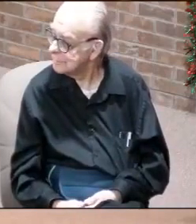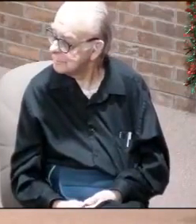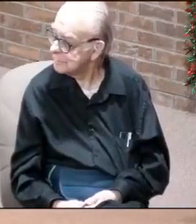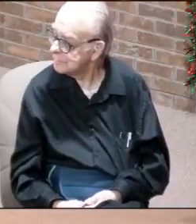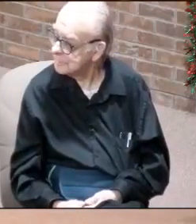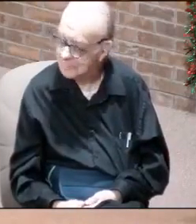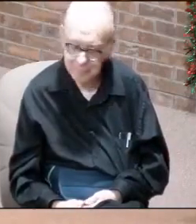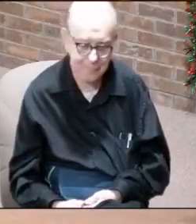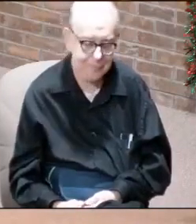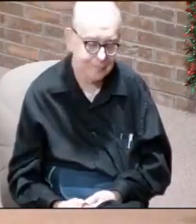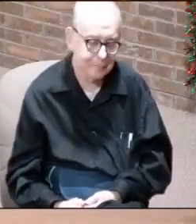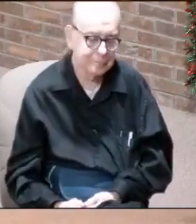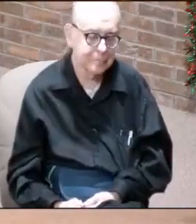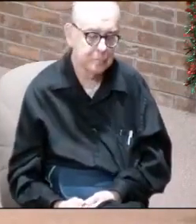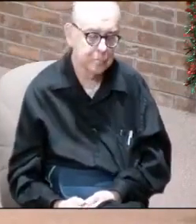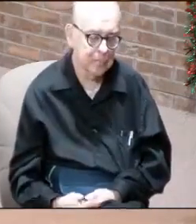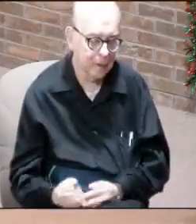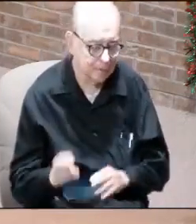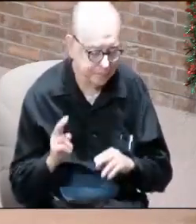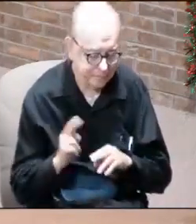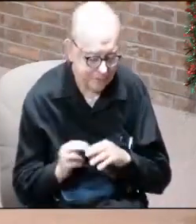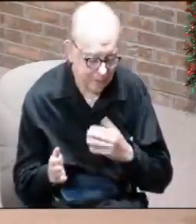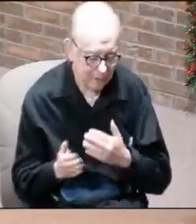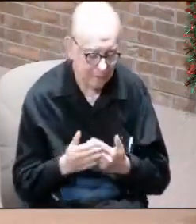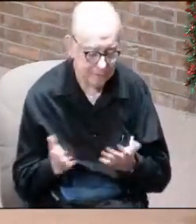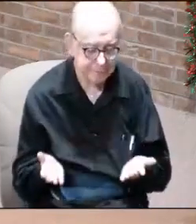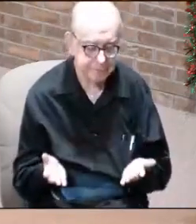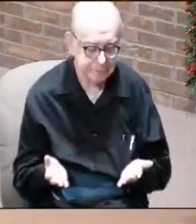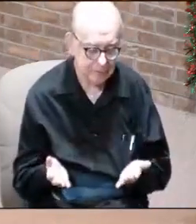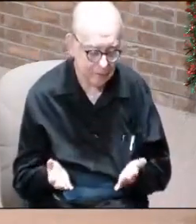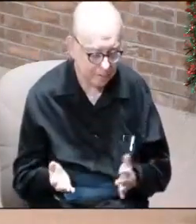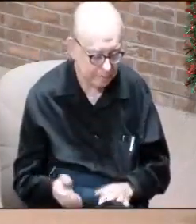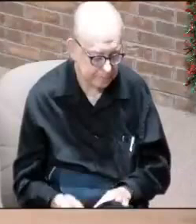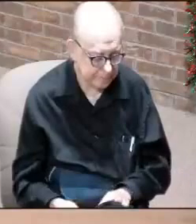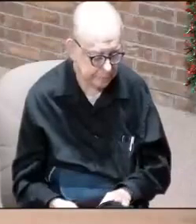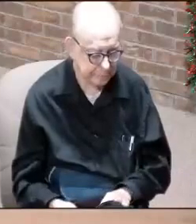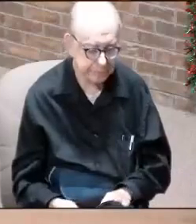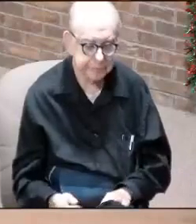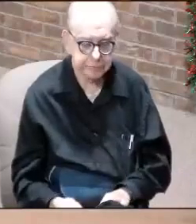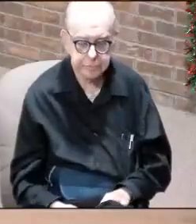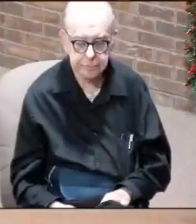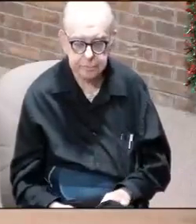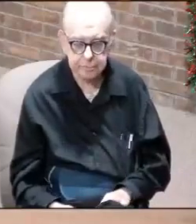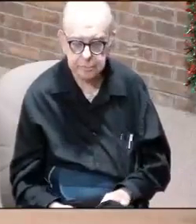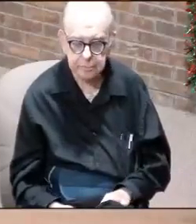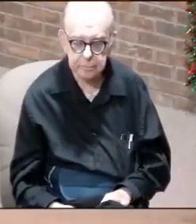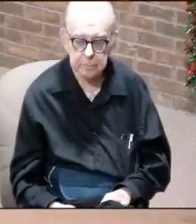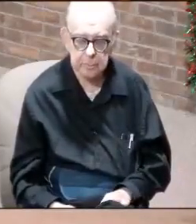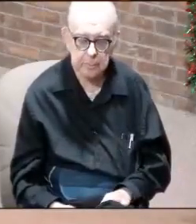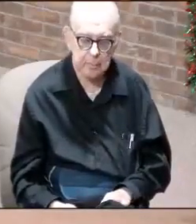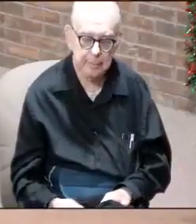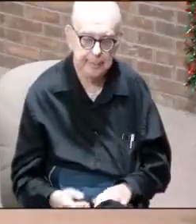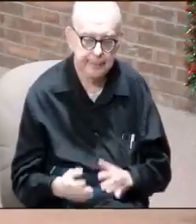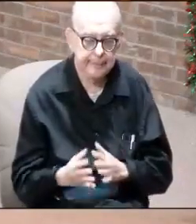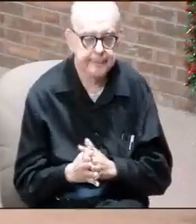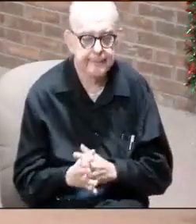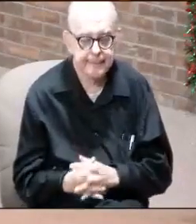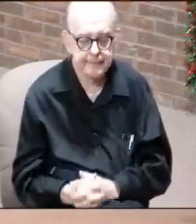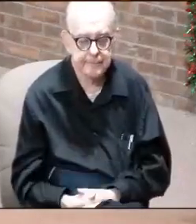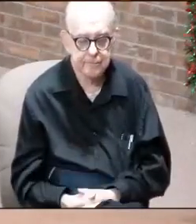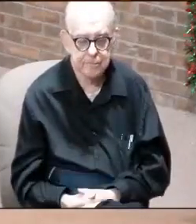Cool. Well, sit close. If not, we'll just throw, because it'll be clean.